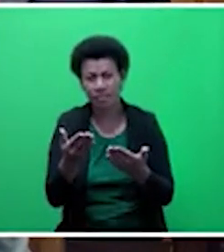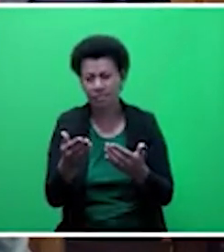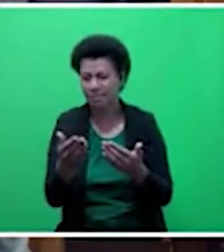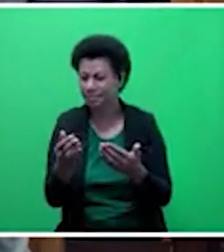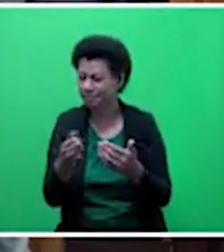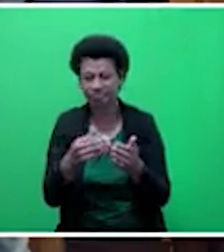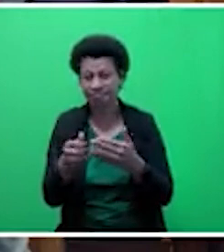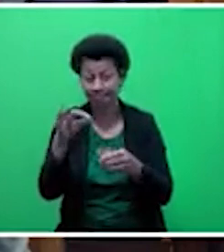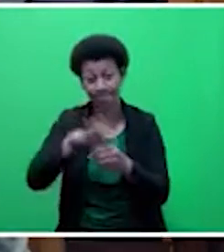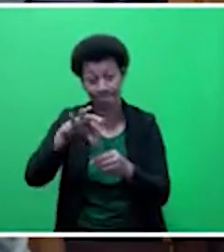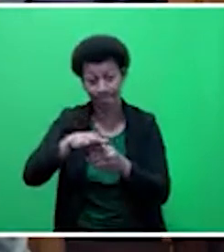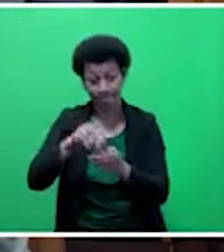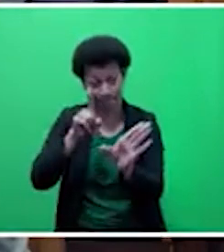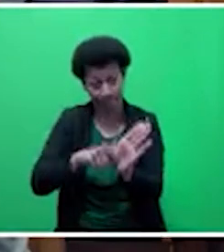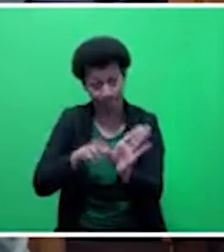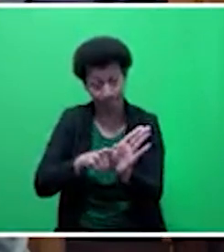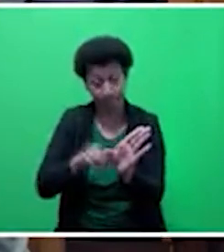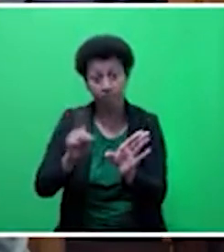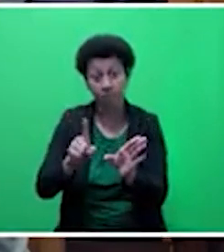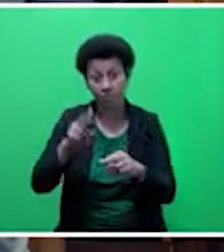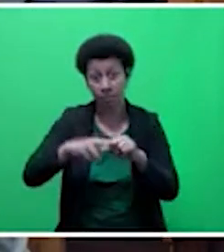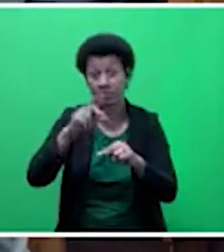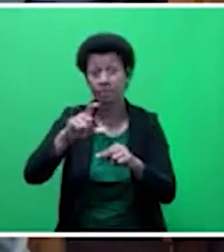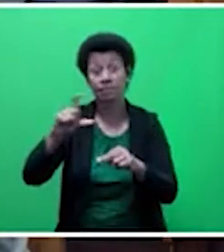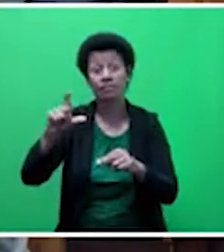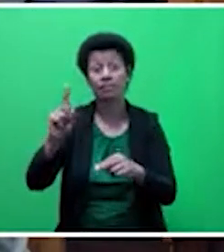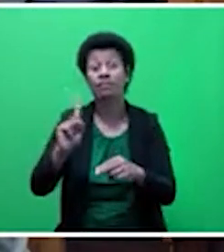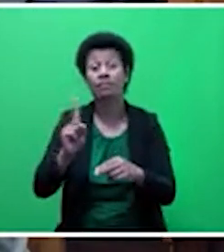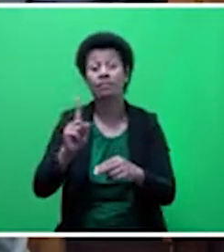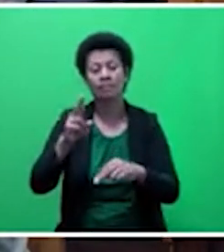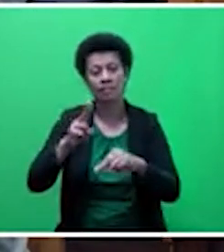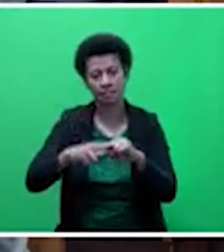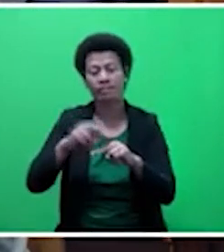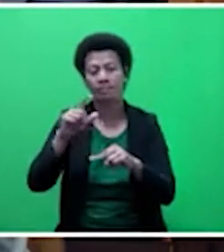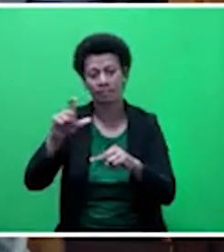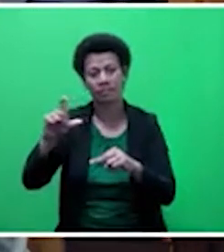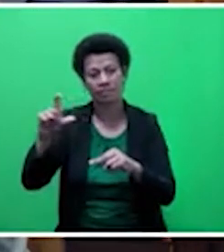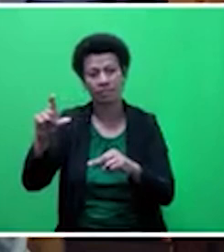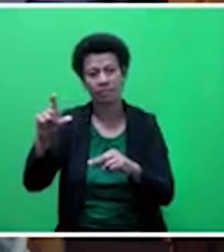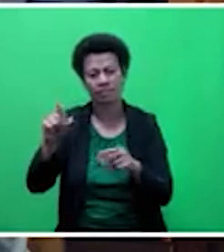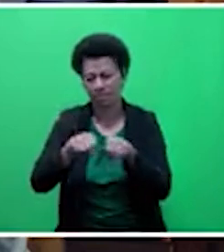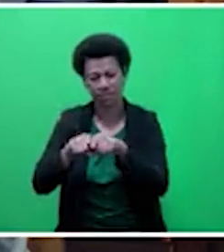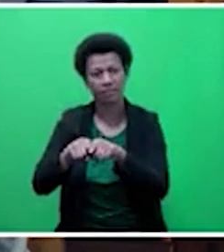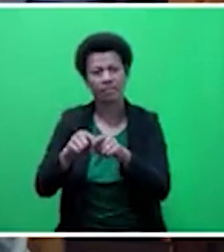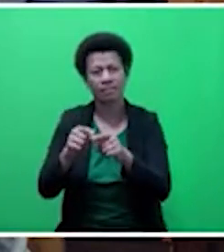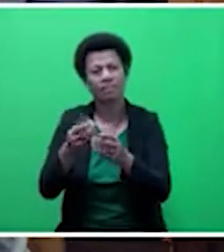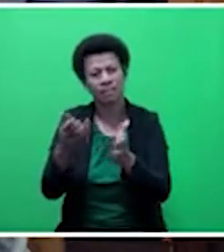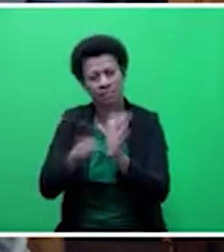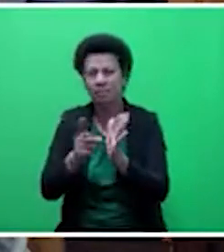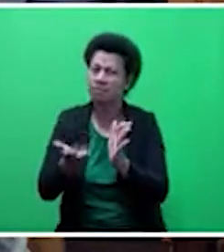year, FCCC has actually gone ahead with price increases. It goes to show the independence of the organization.